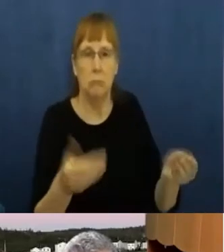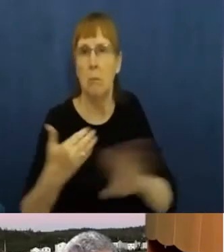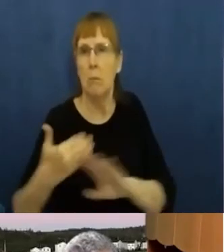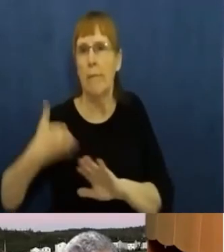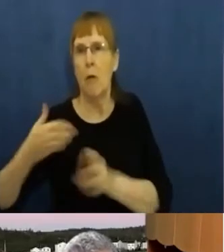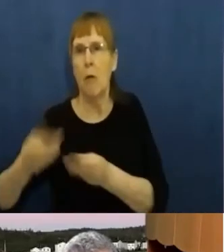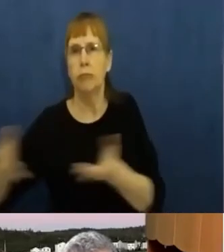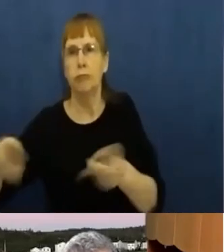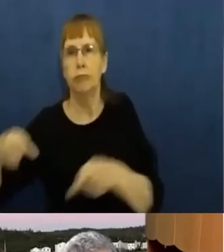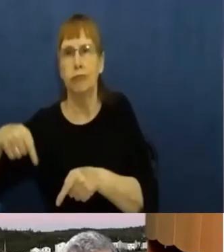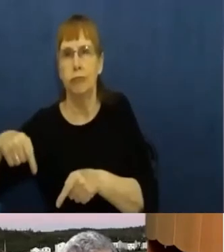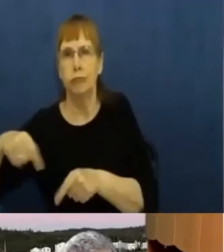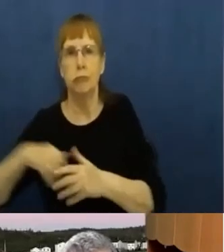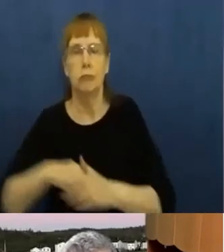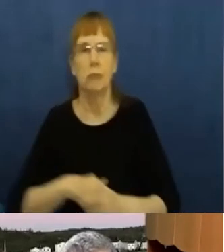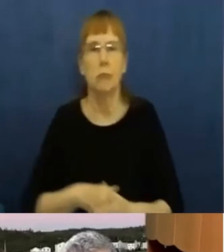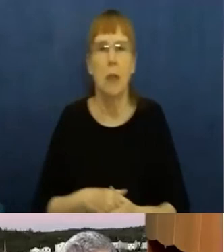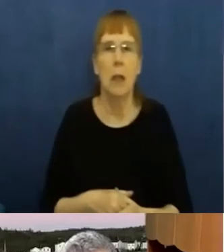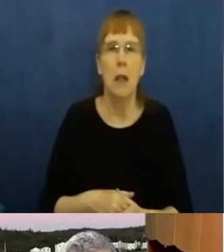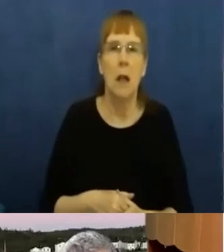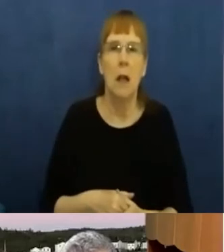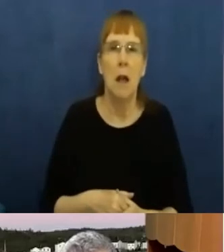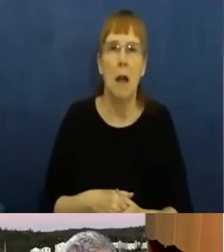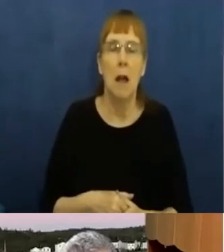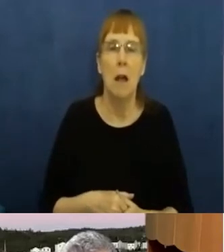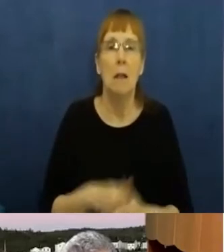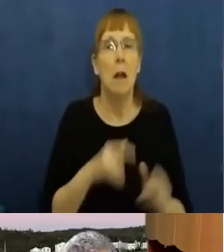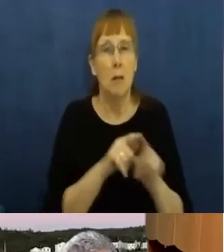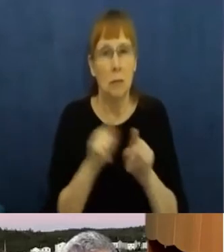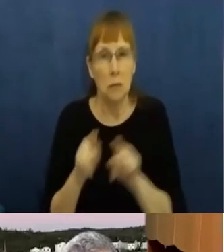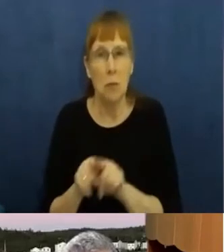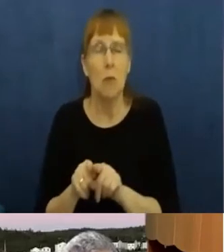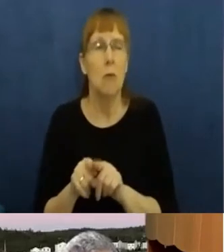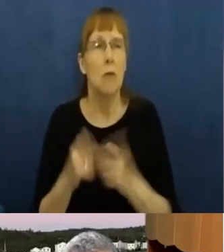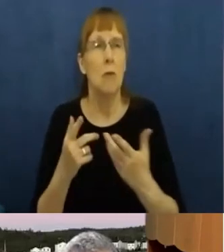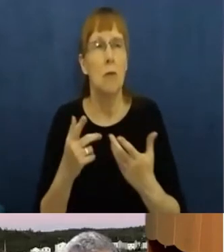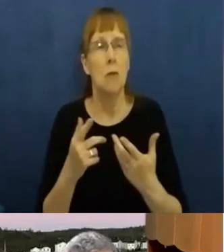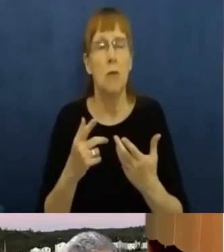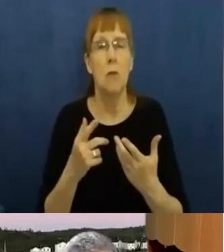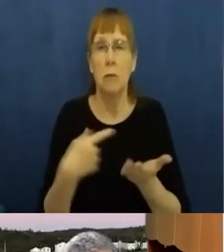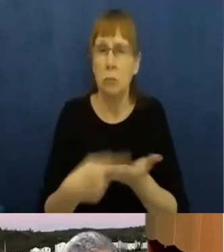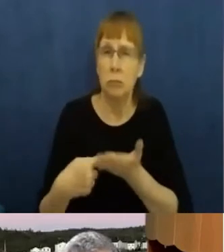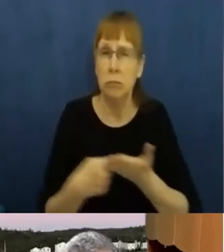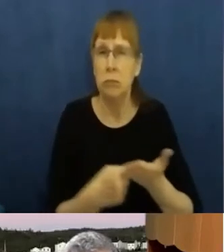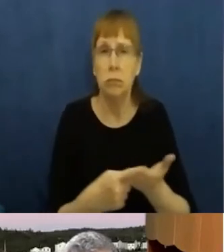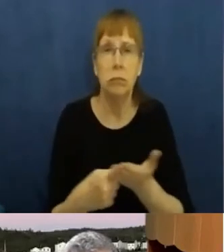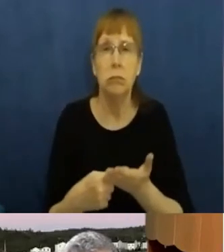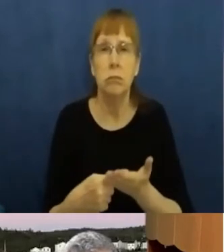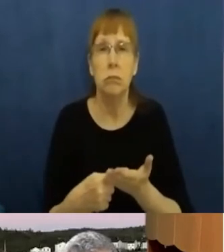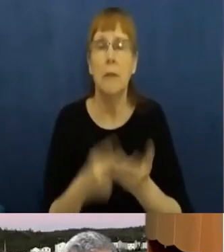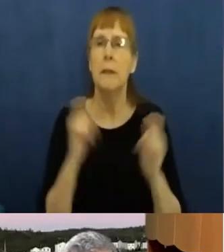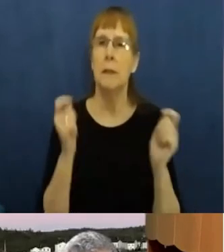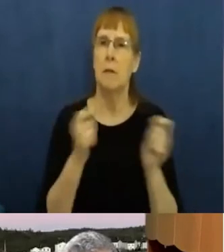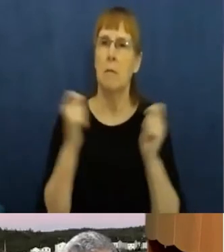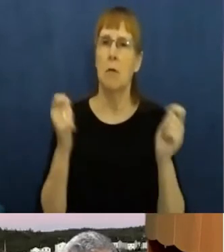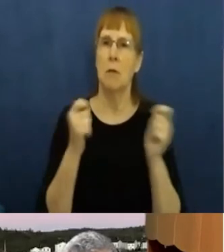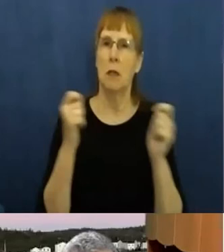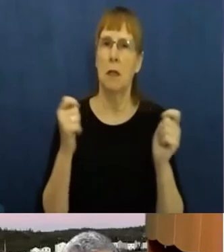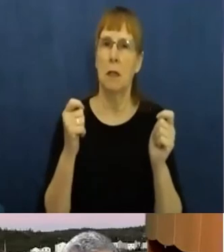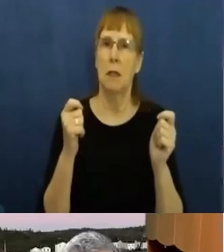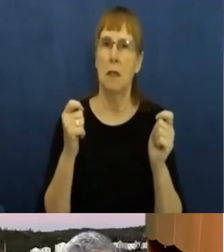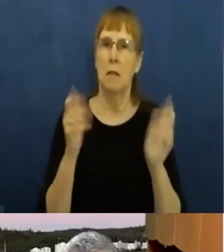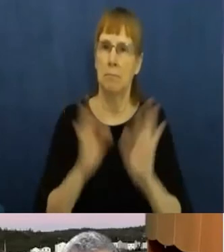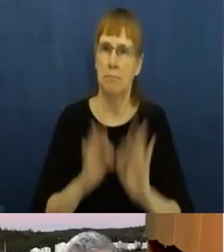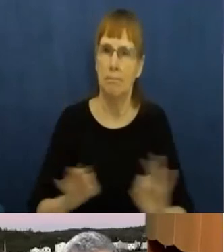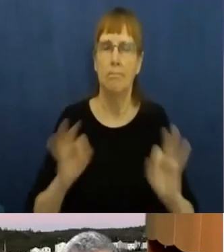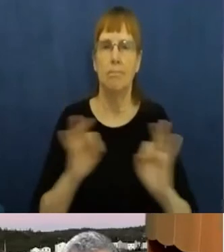ceremonies has been critical. The community that I'm involved, ceremonial community I'm in, the